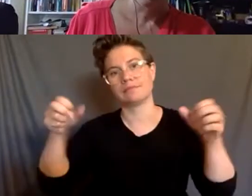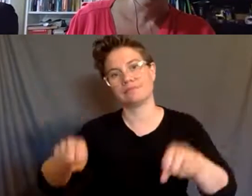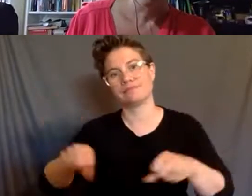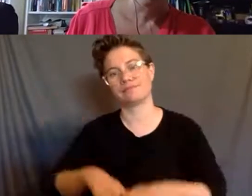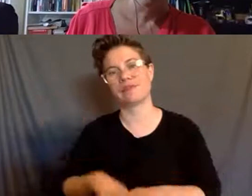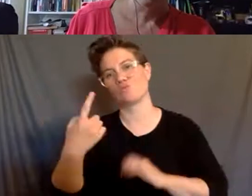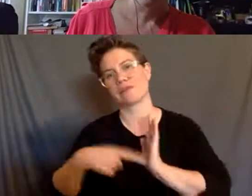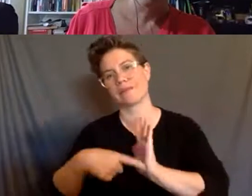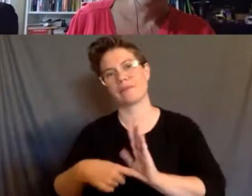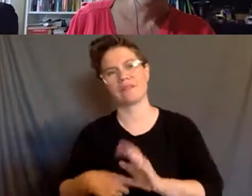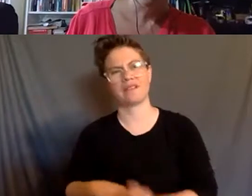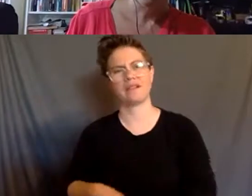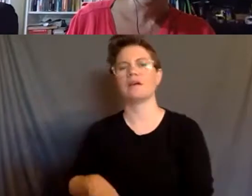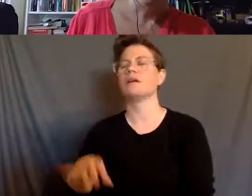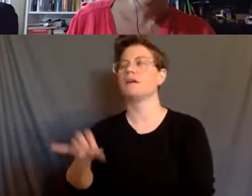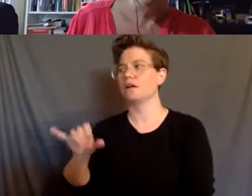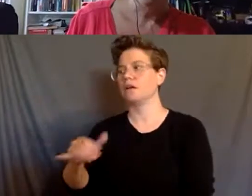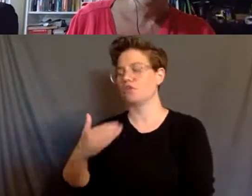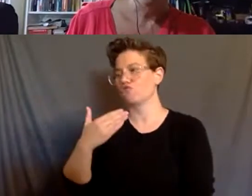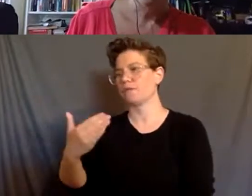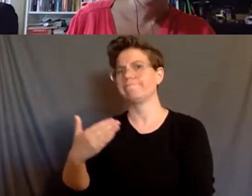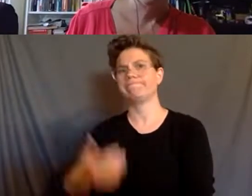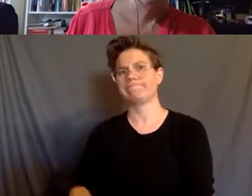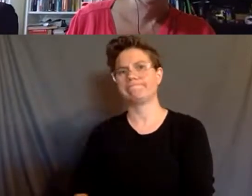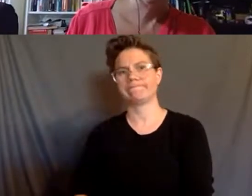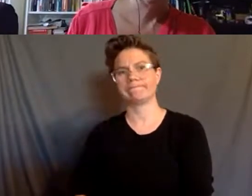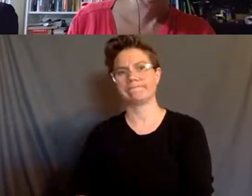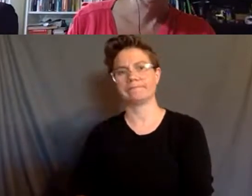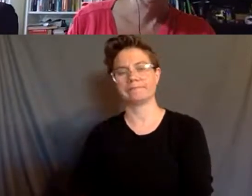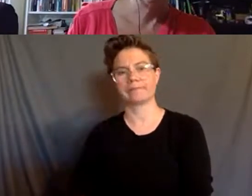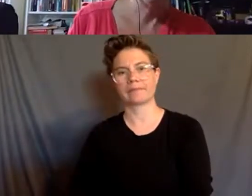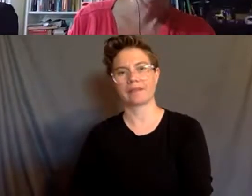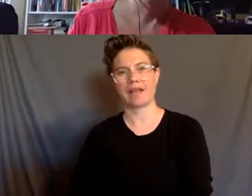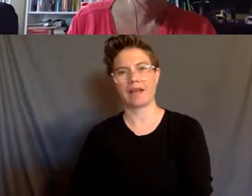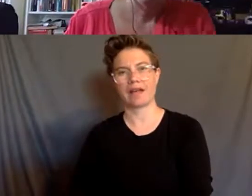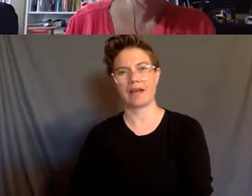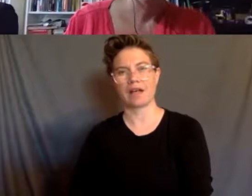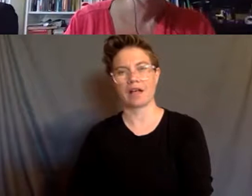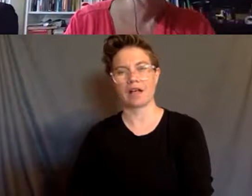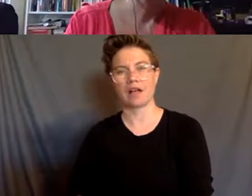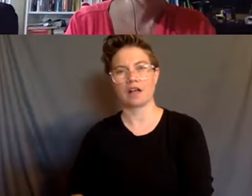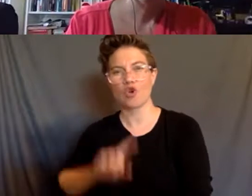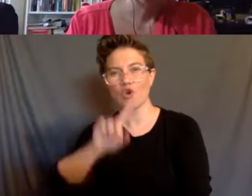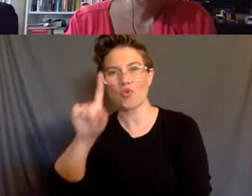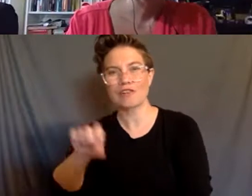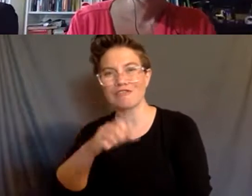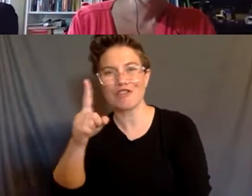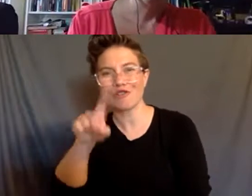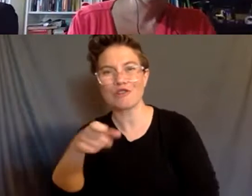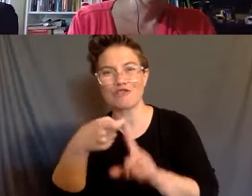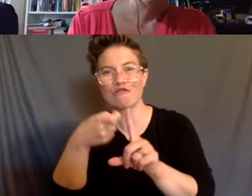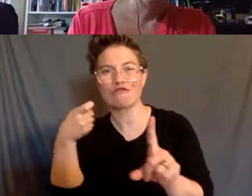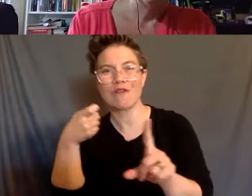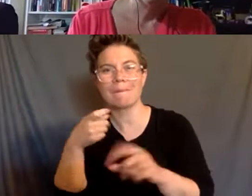That was a great, um, engagement. I'm going to pull another, um, great question from the Q&A.